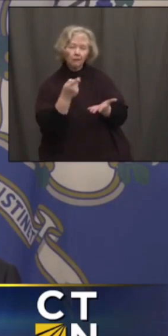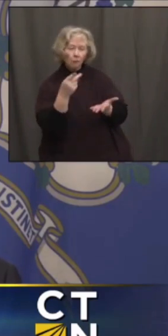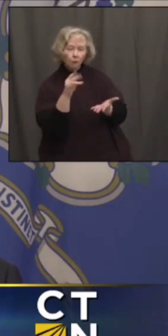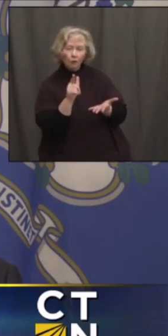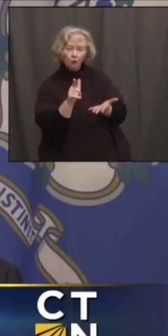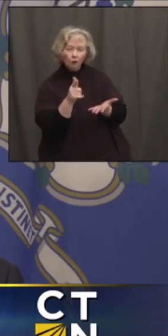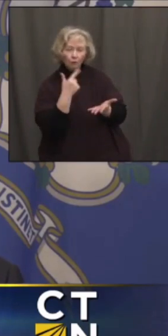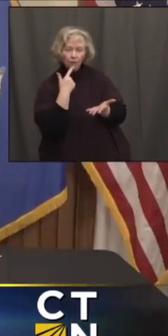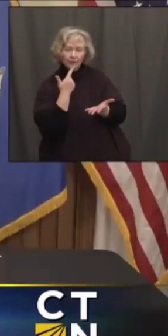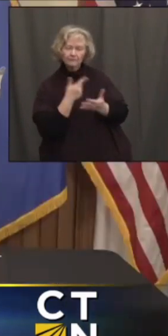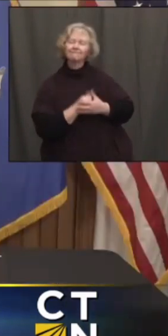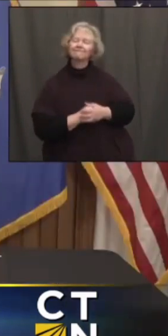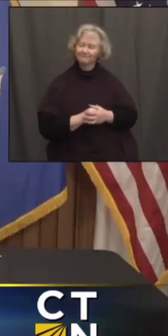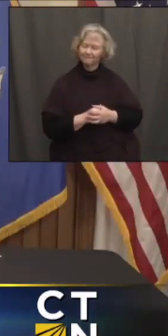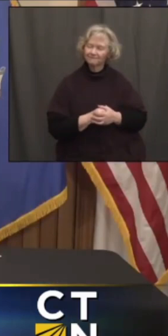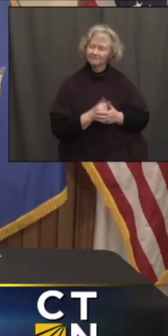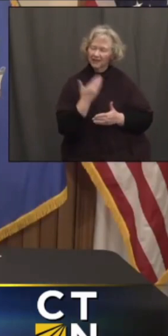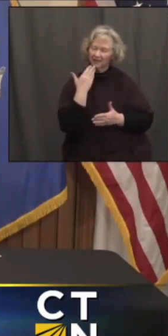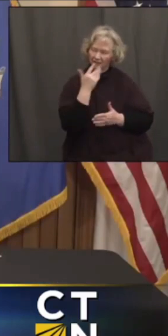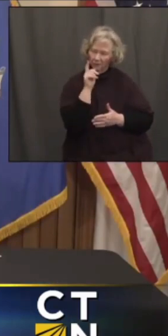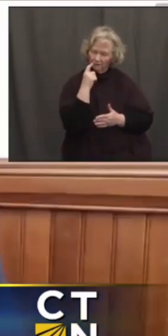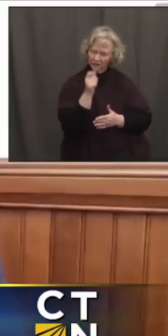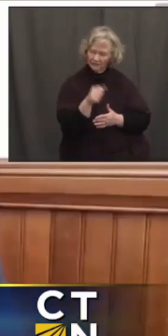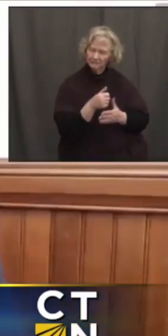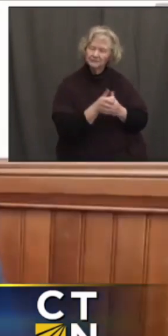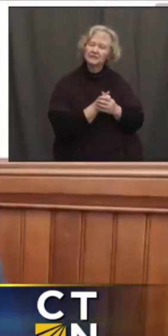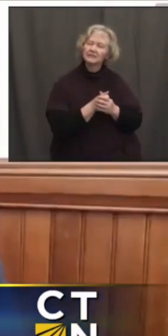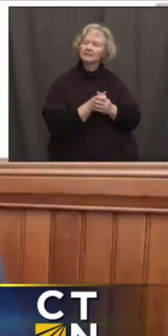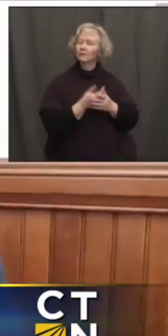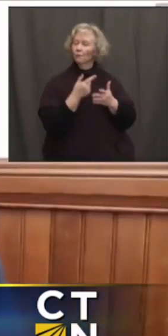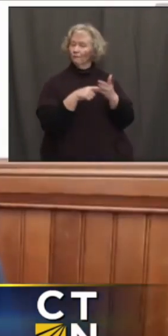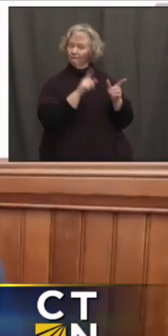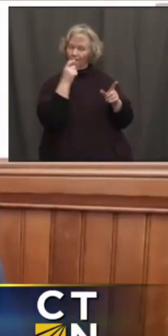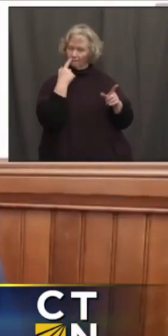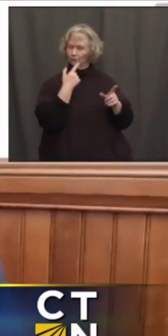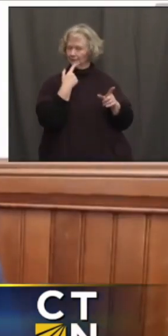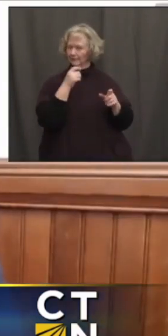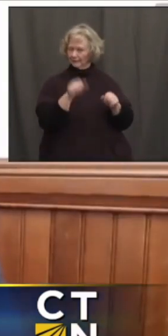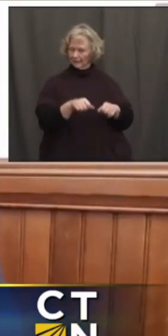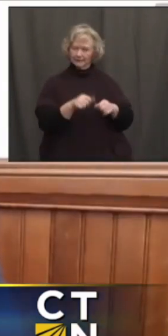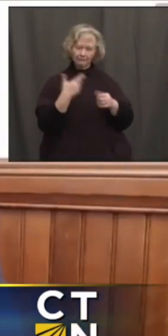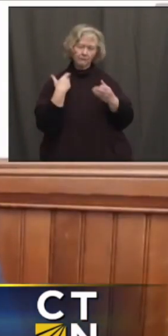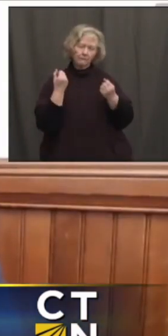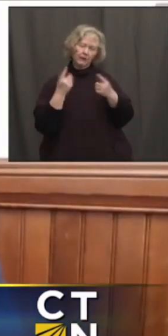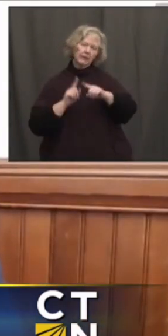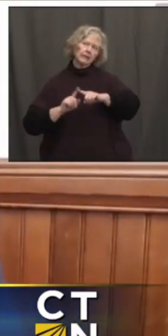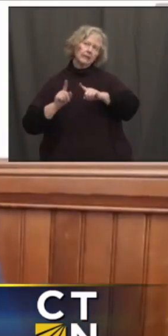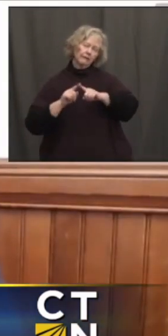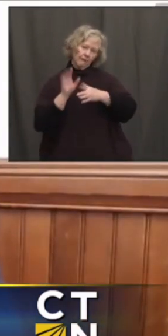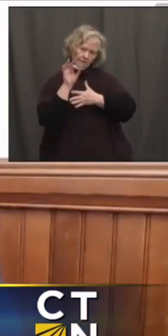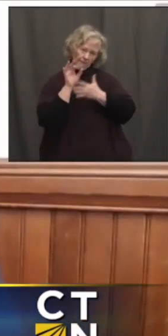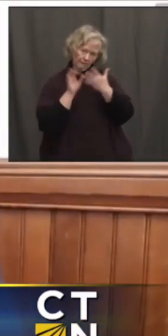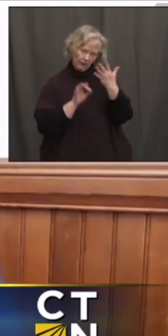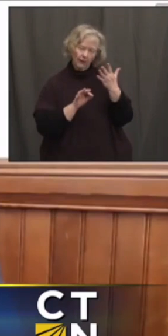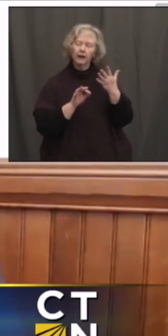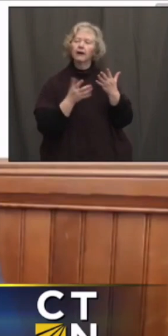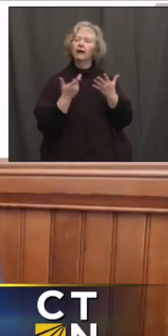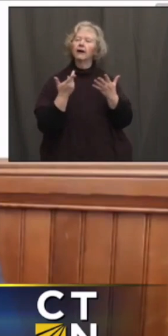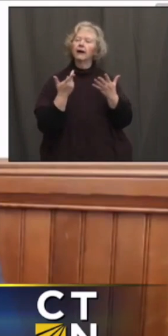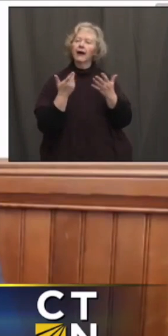add to that? Yeah. No, thanks, Governor. As the governor said, there are many different ways that we can be able to